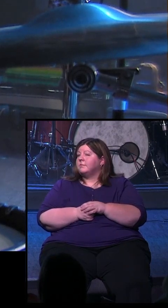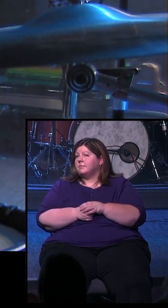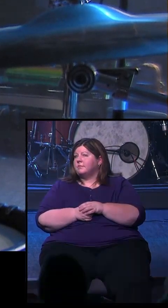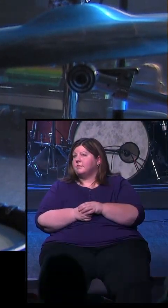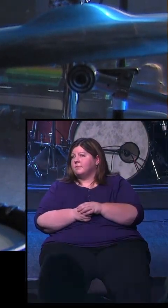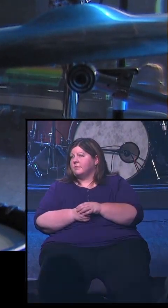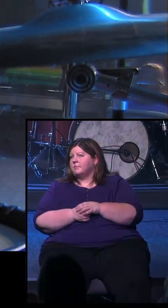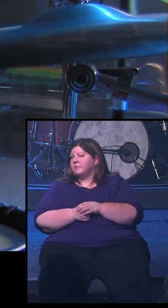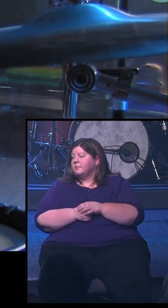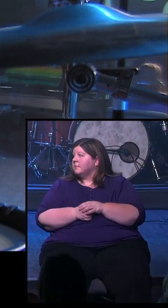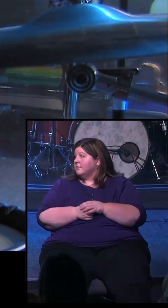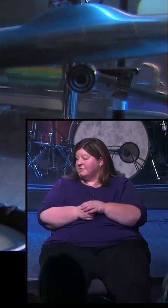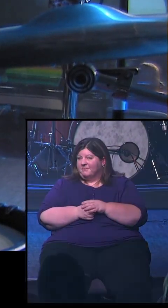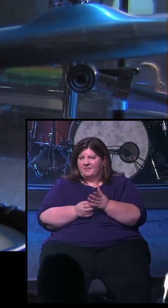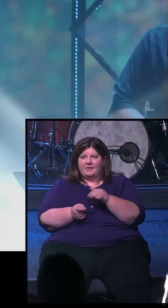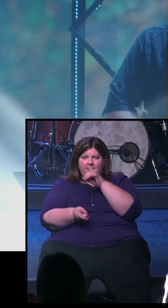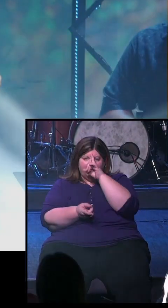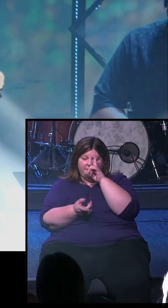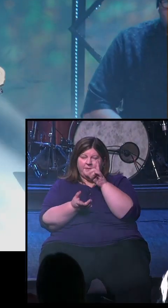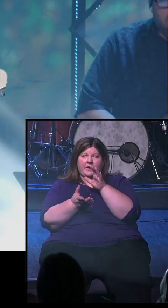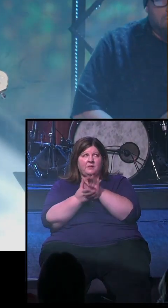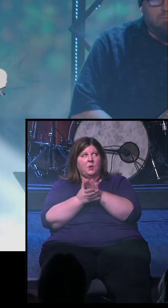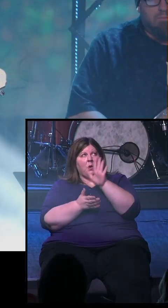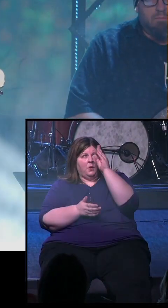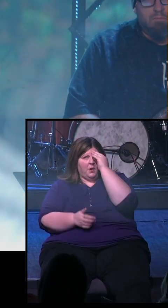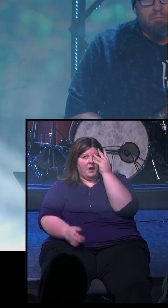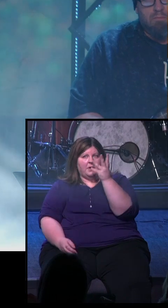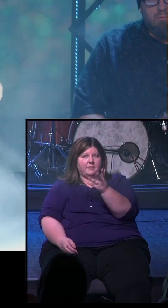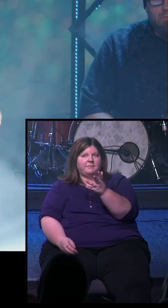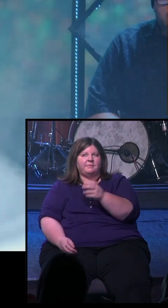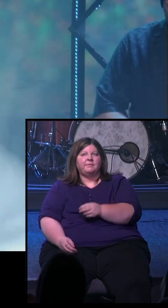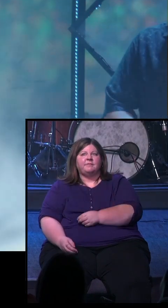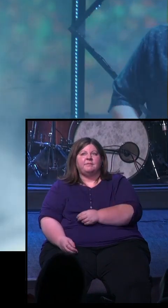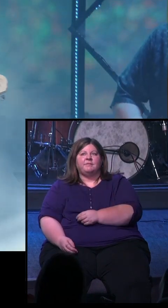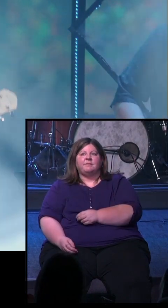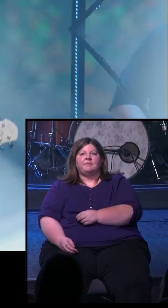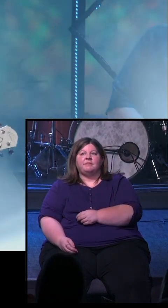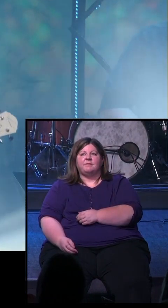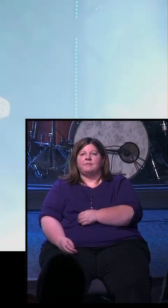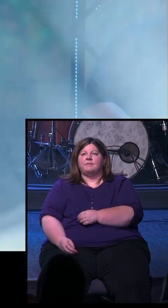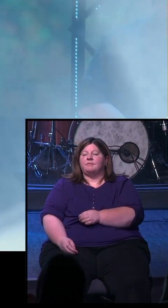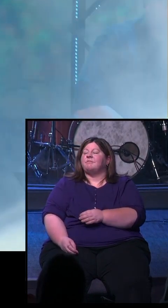I'll take you at your word I'll